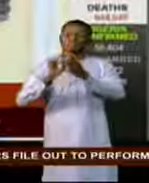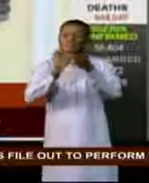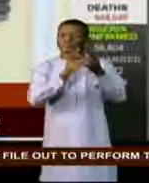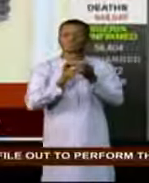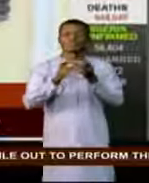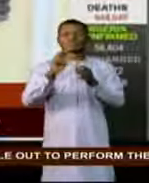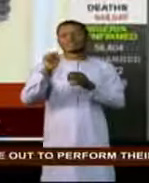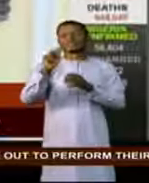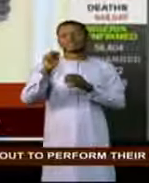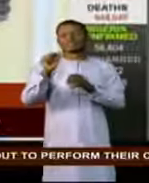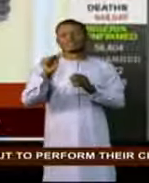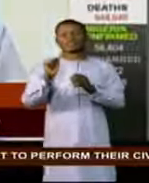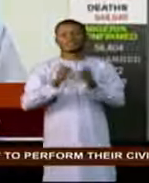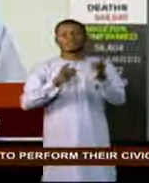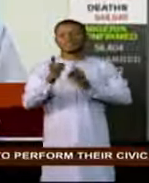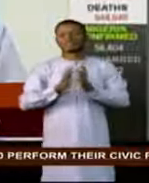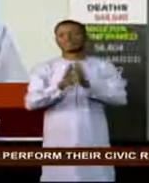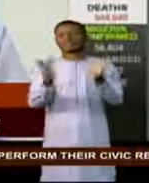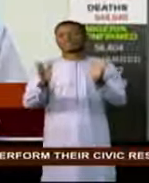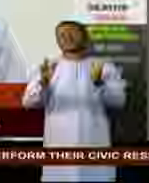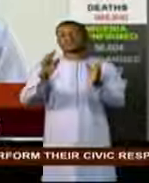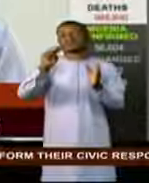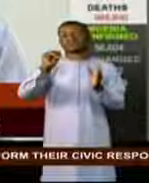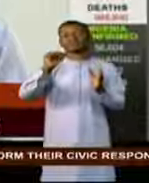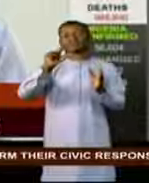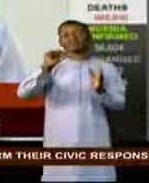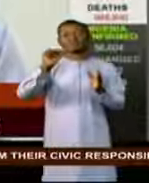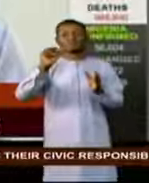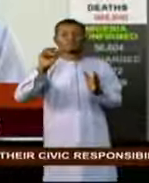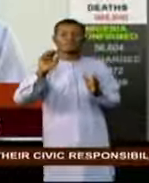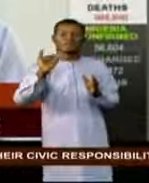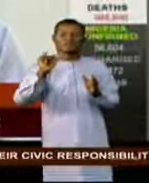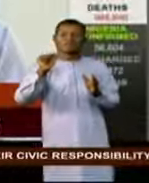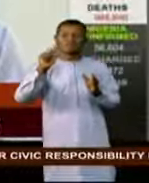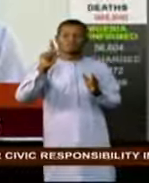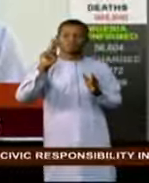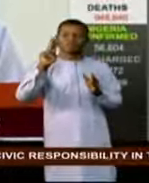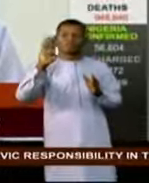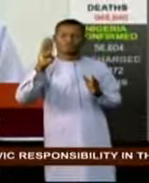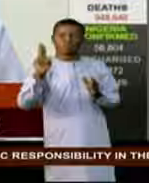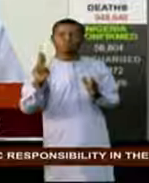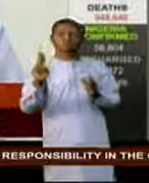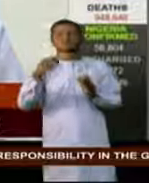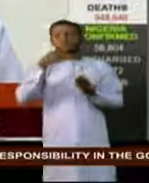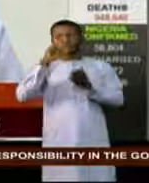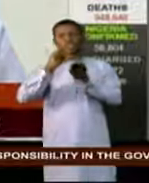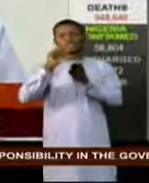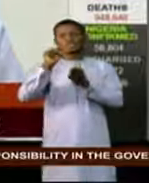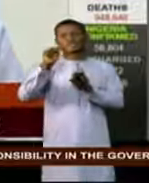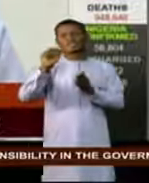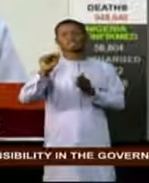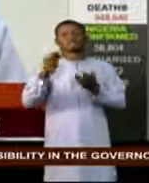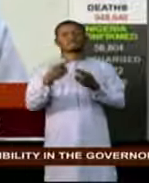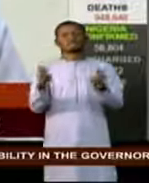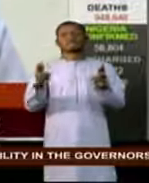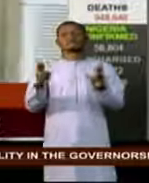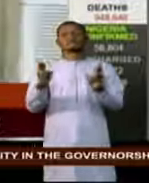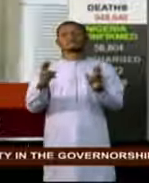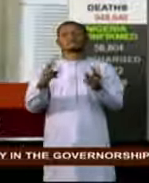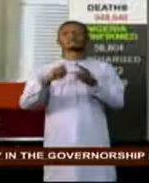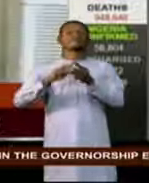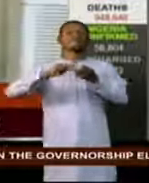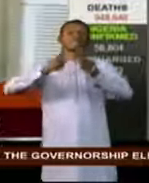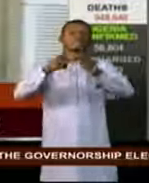NTA's Director General Malem Yaqob Ibn Muhammad reiterated NTA's readiness to partner individuals and